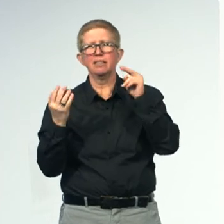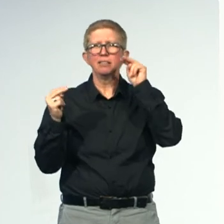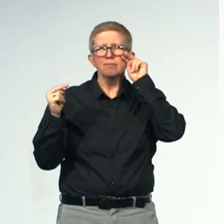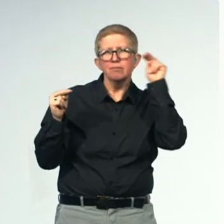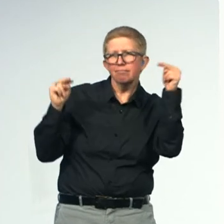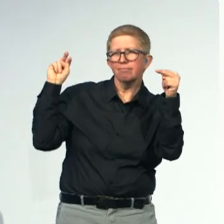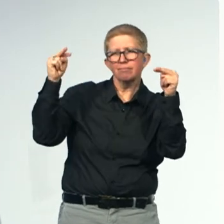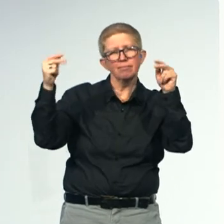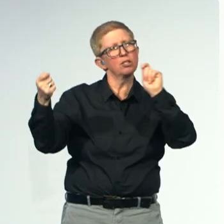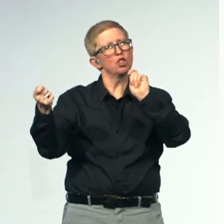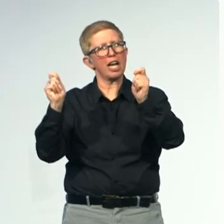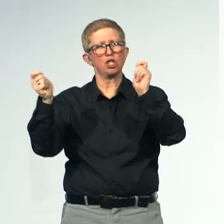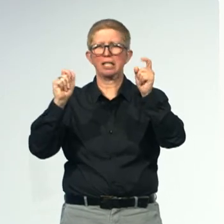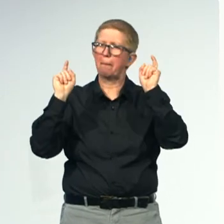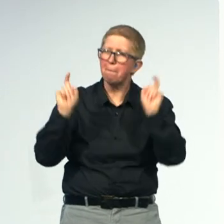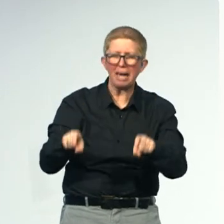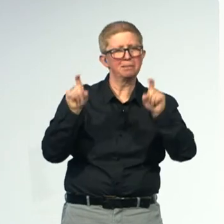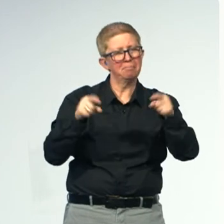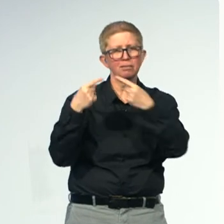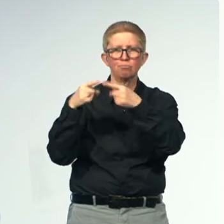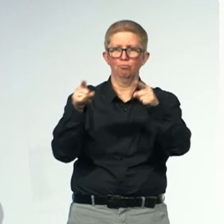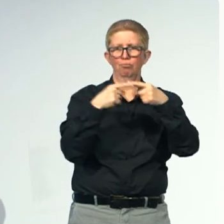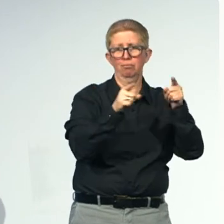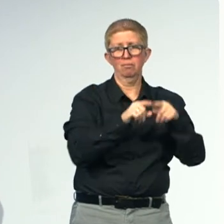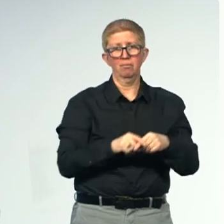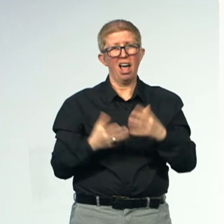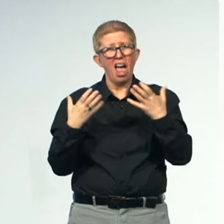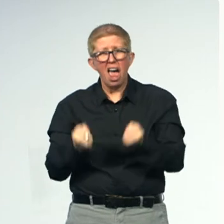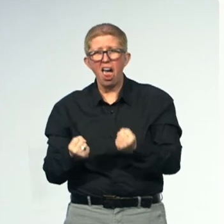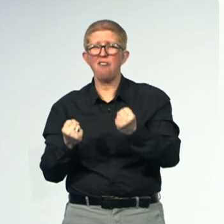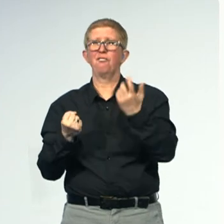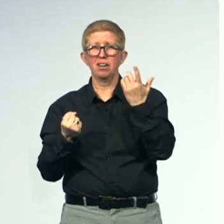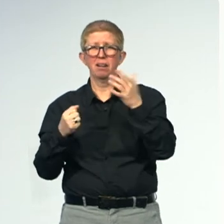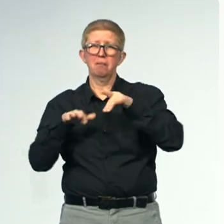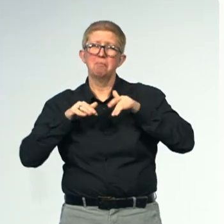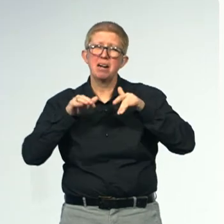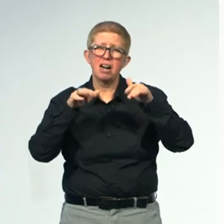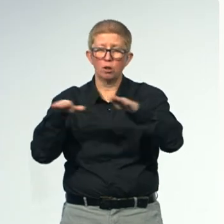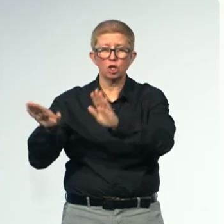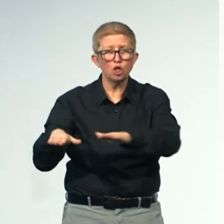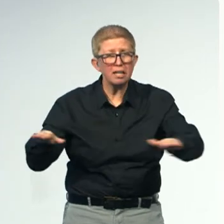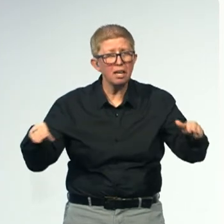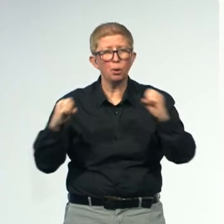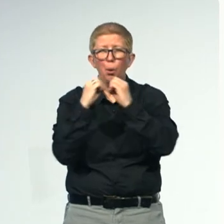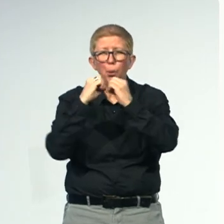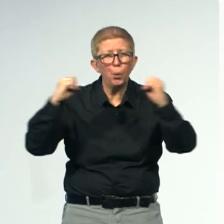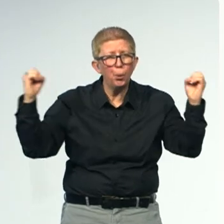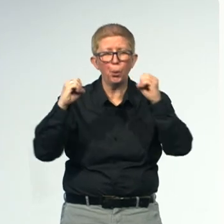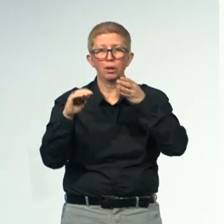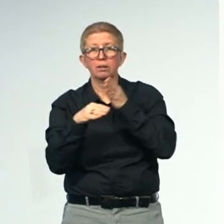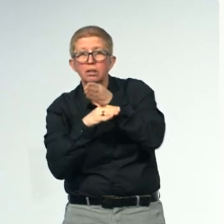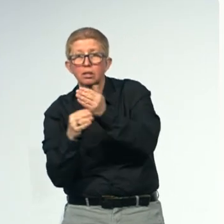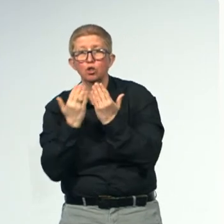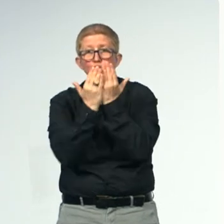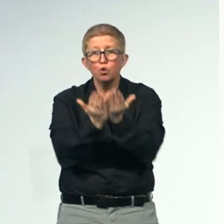Several million children do not have the same right to school. That's crazy. Because this should not only be a